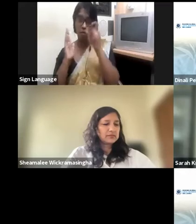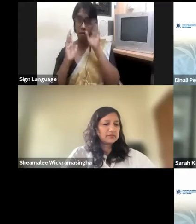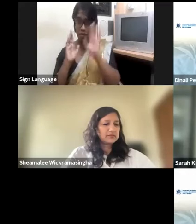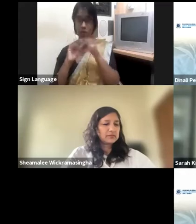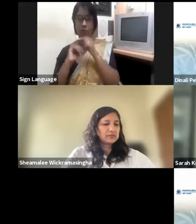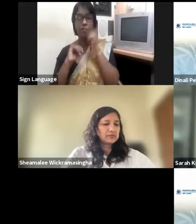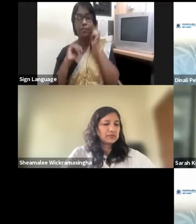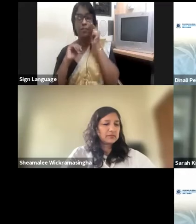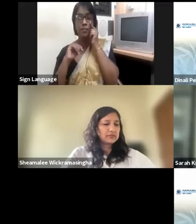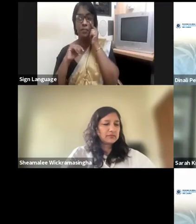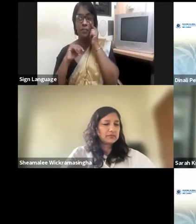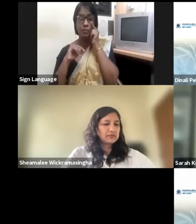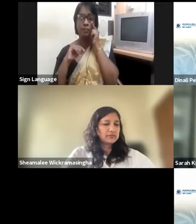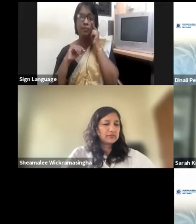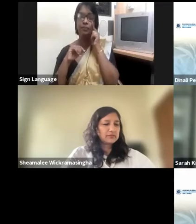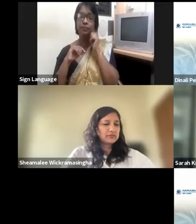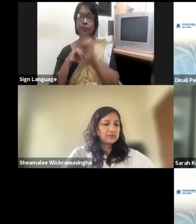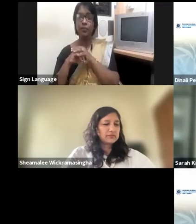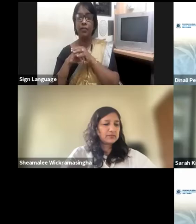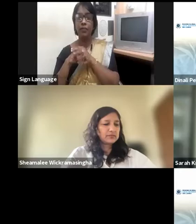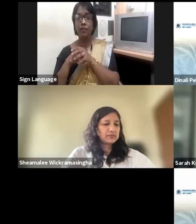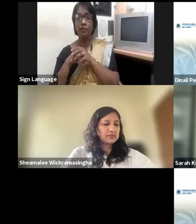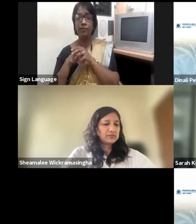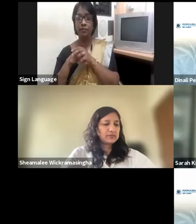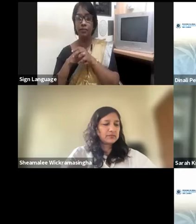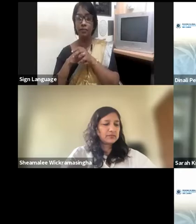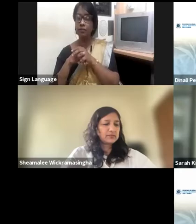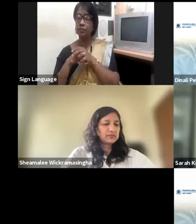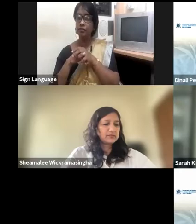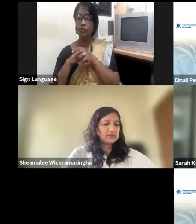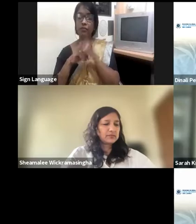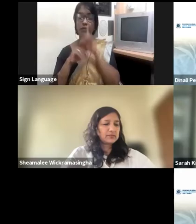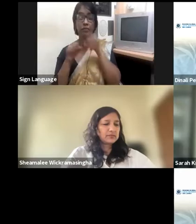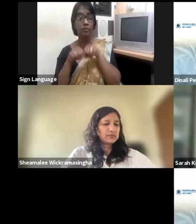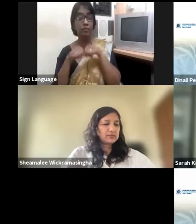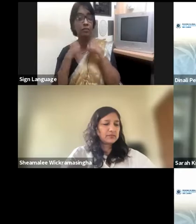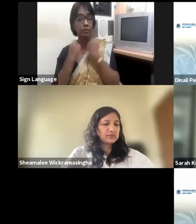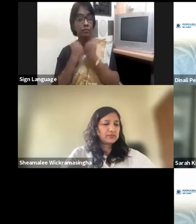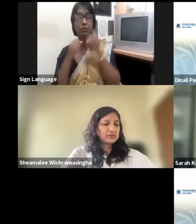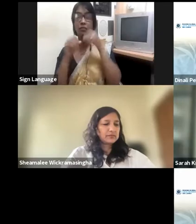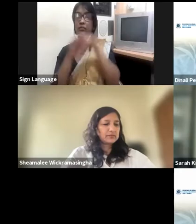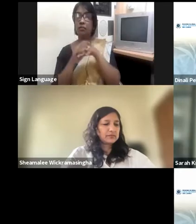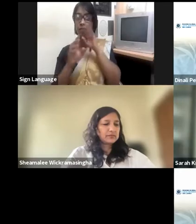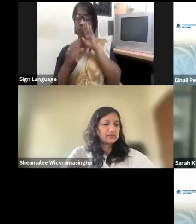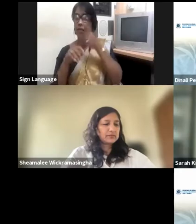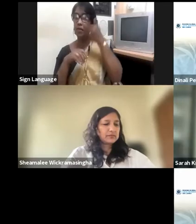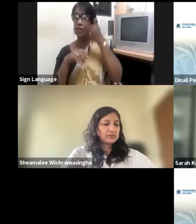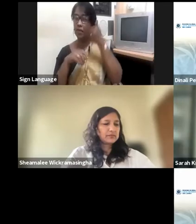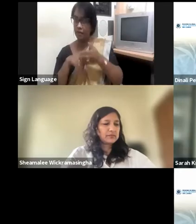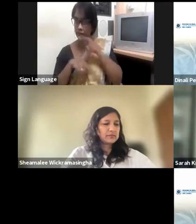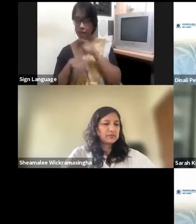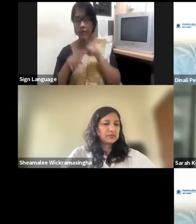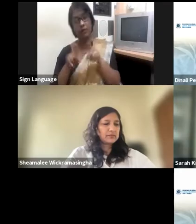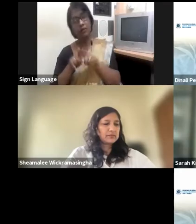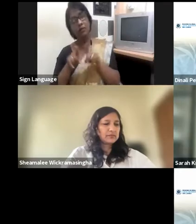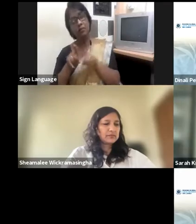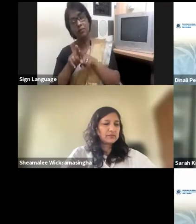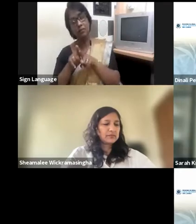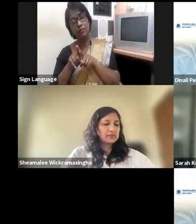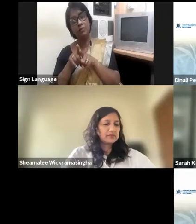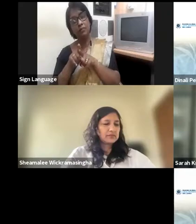think at a company level, it's very important that we have a platform